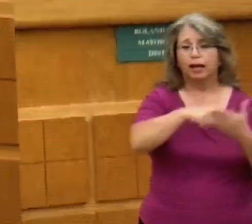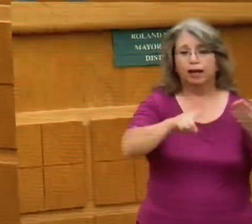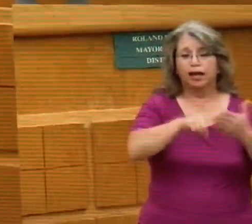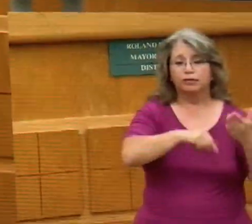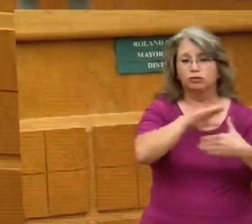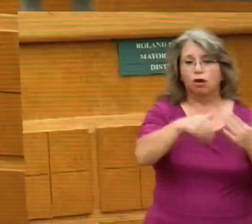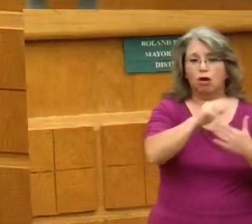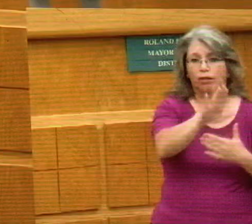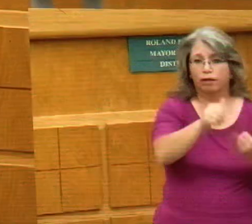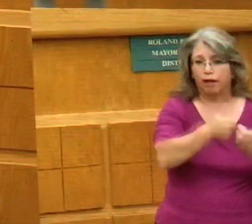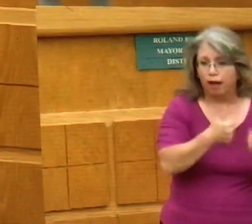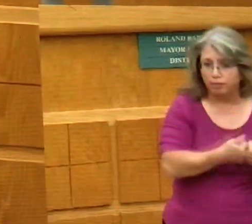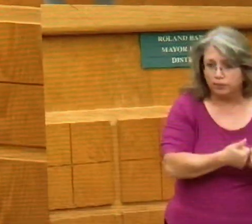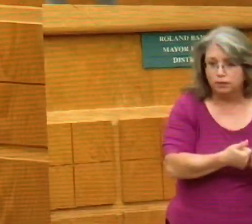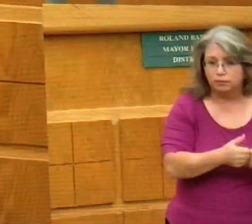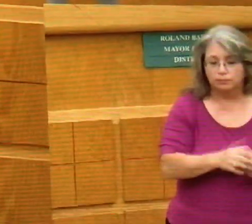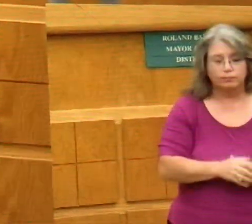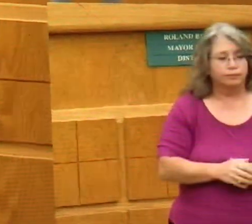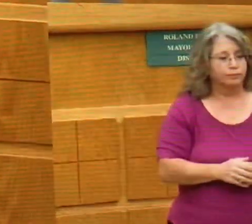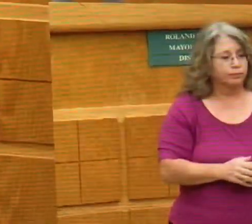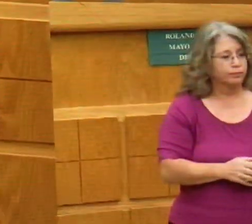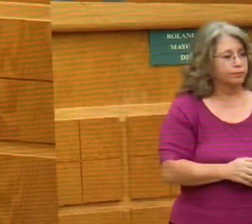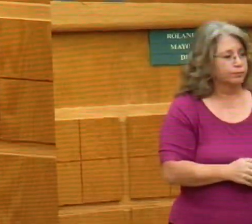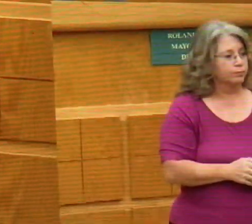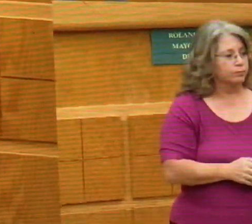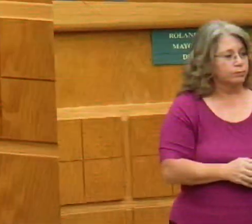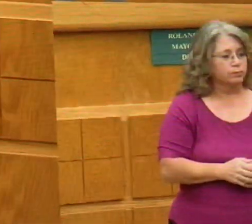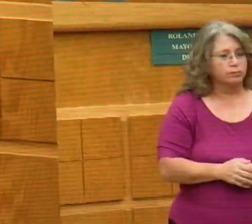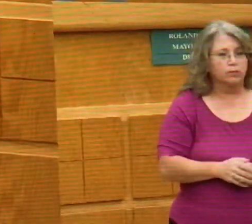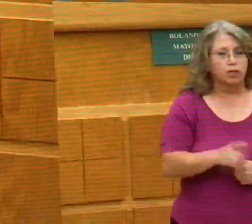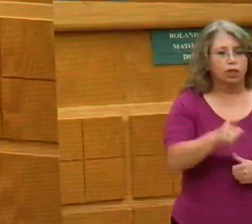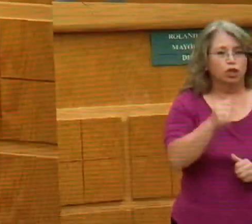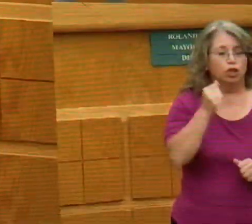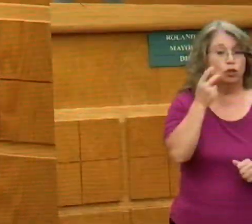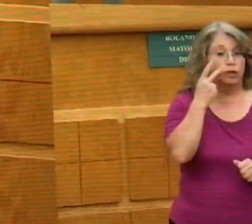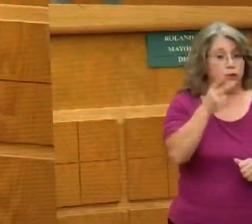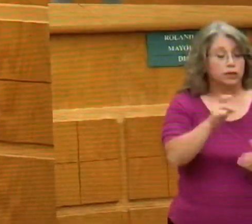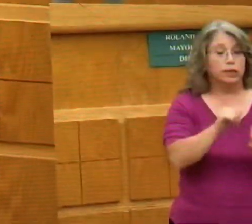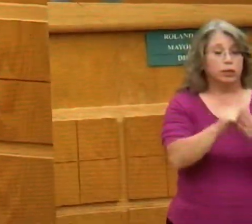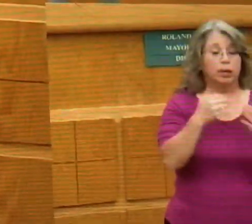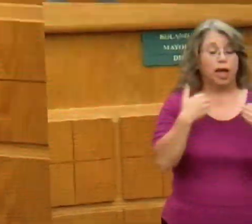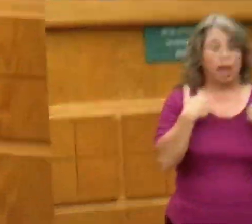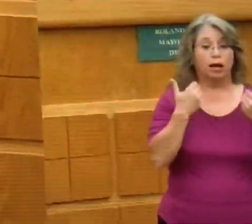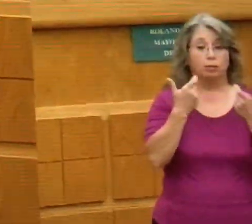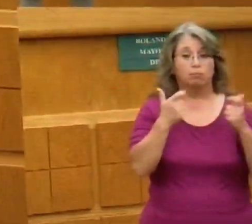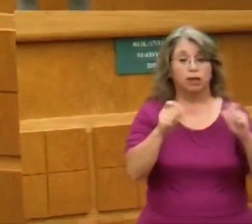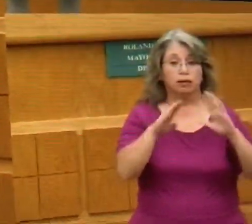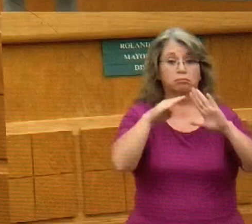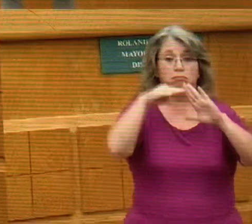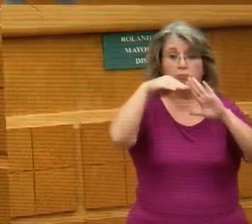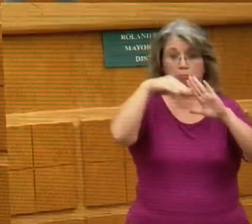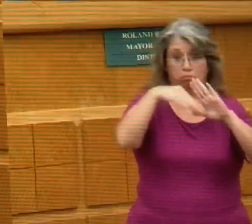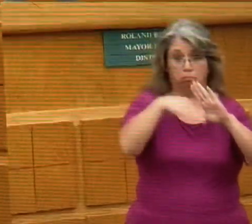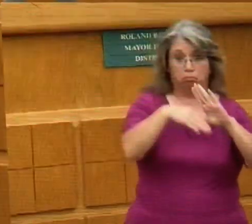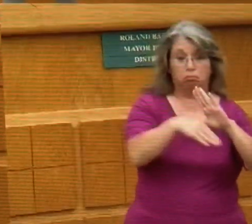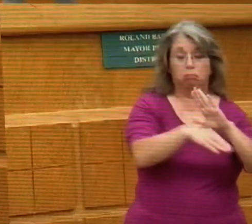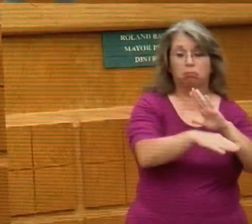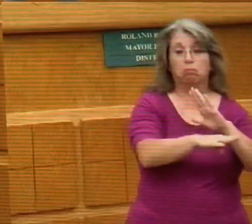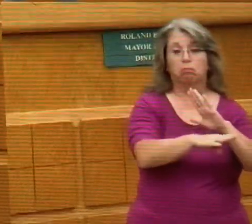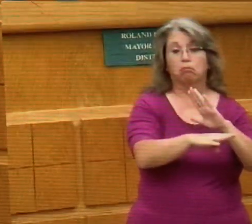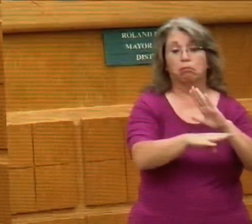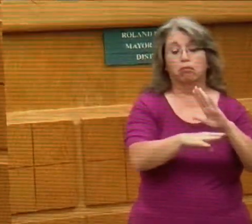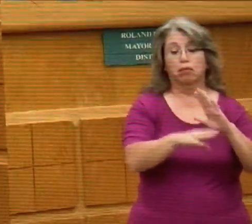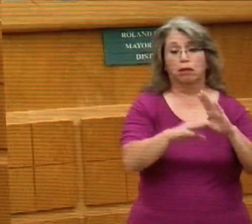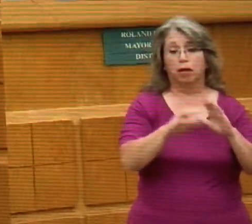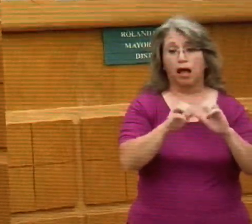point forward, you can see that there was a precipitous decline in this index, which is based upon cell phone encounters and how